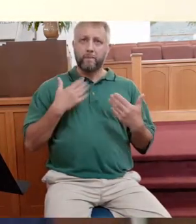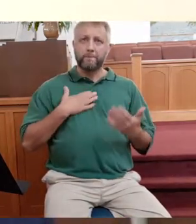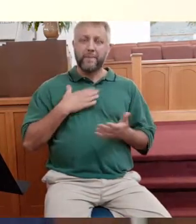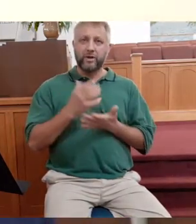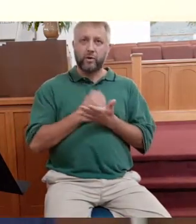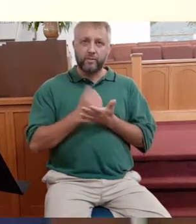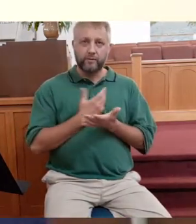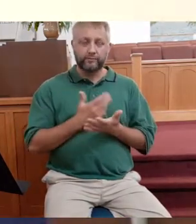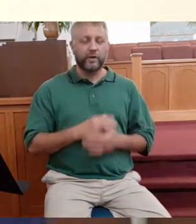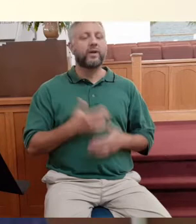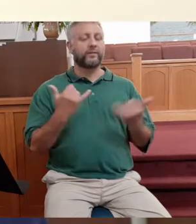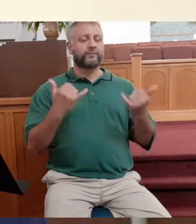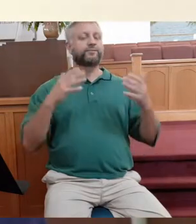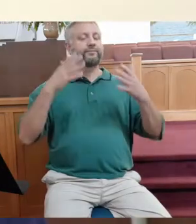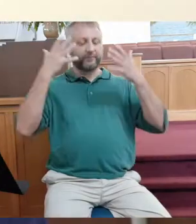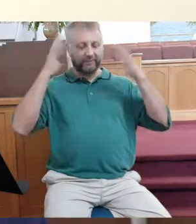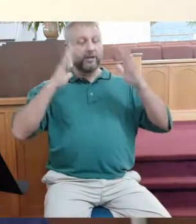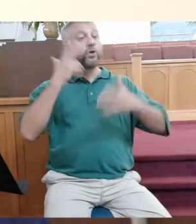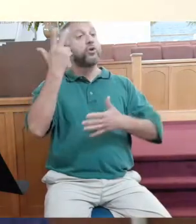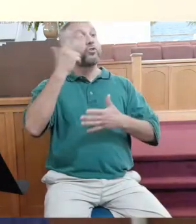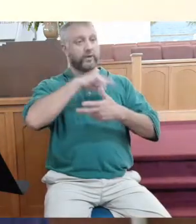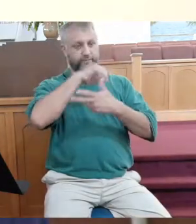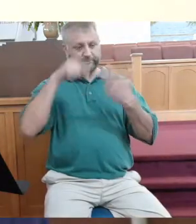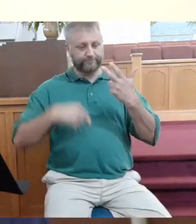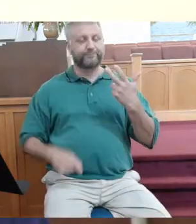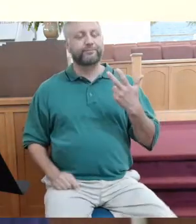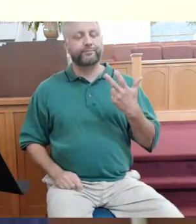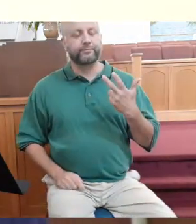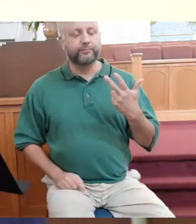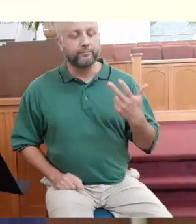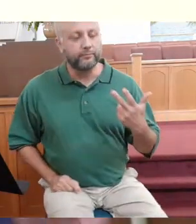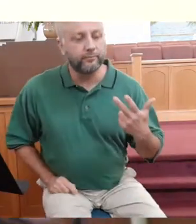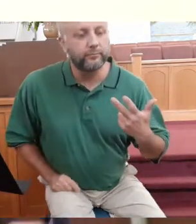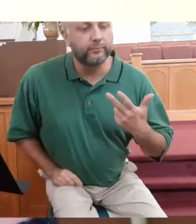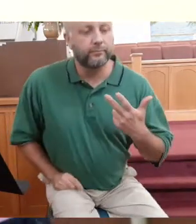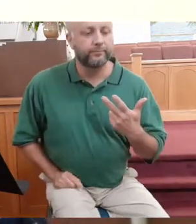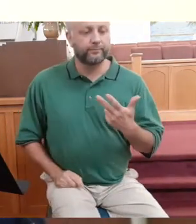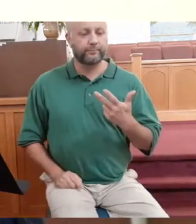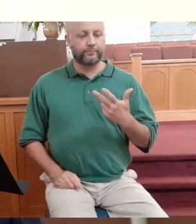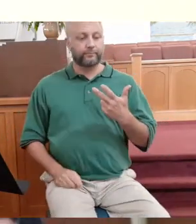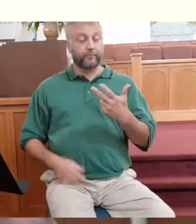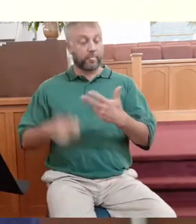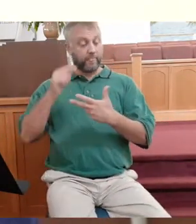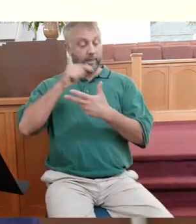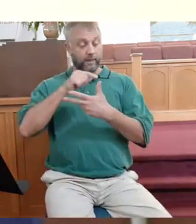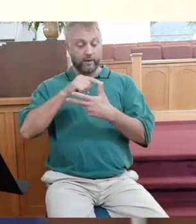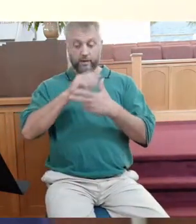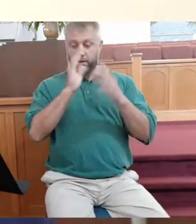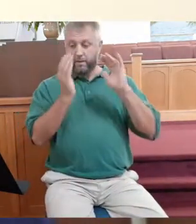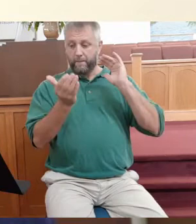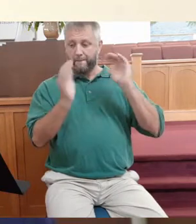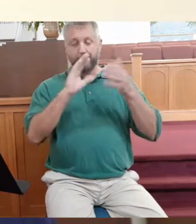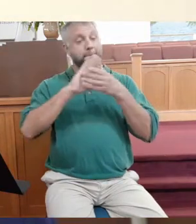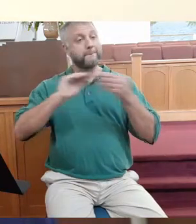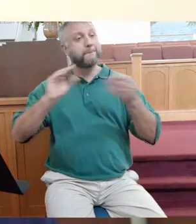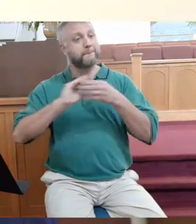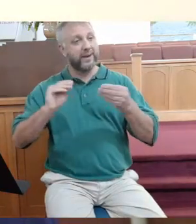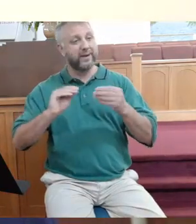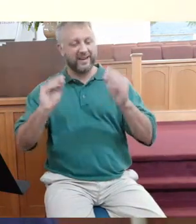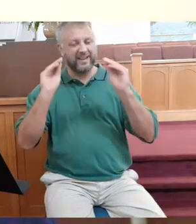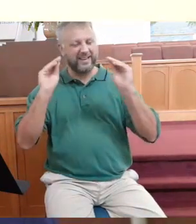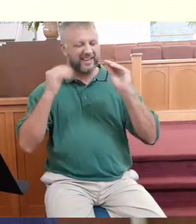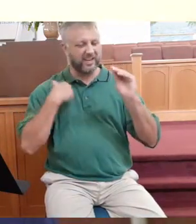things I want you to see this morning and we'll be done. Number one, this parable teaches us three